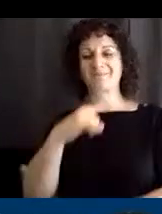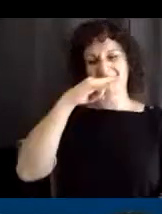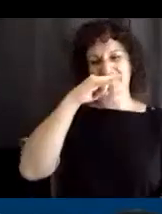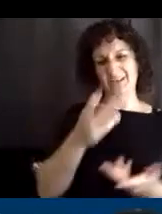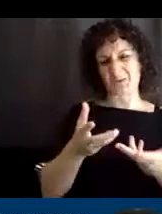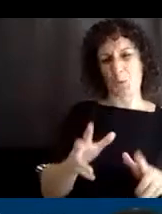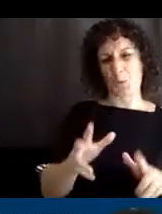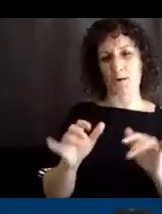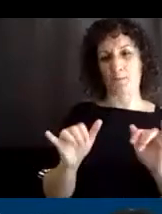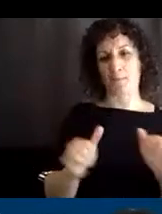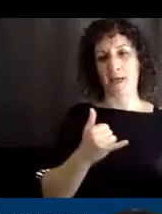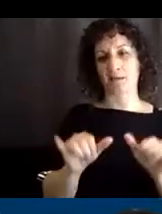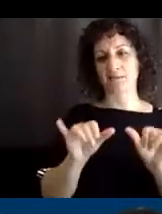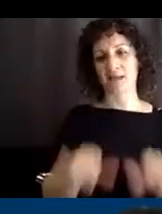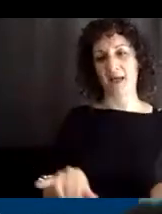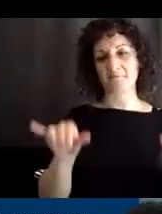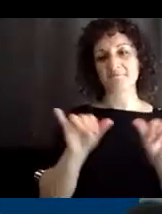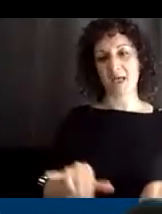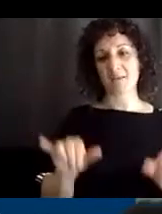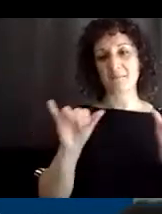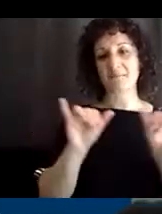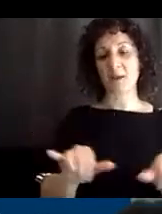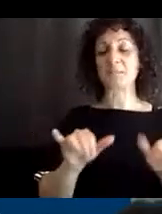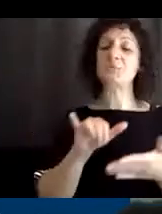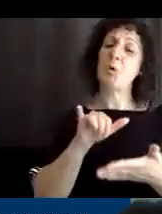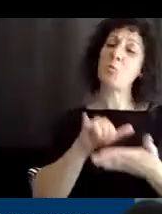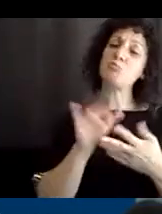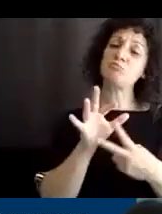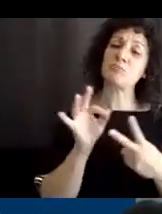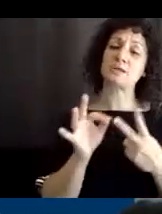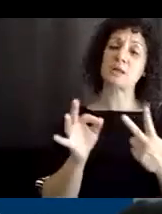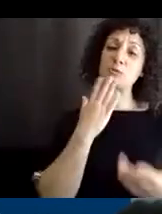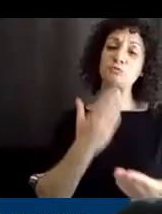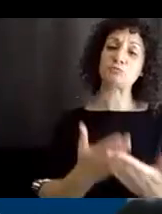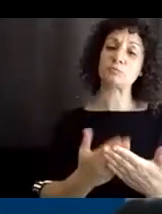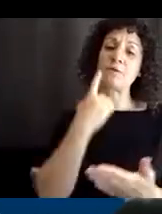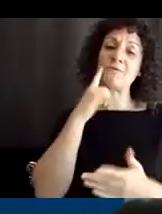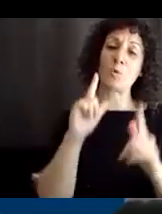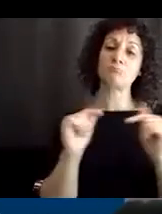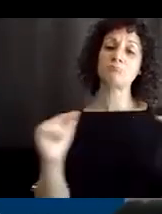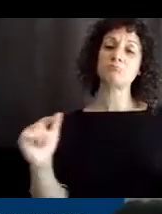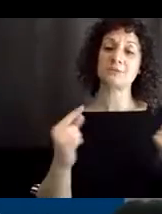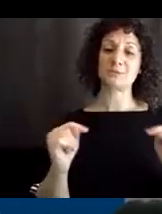over and over again. So that gives you an option to use a bunch of different toys.